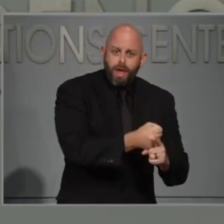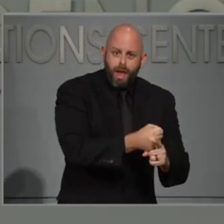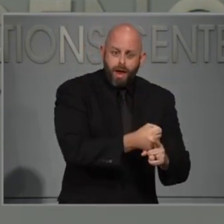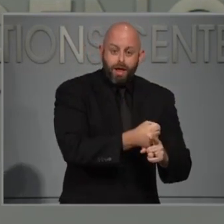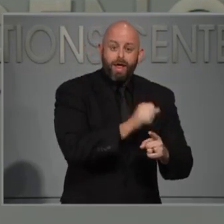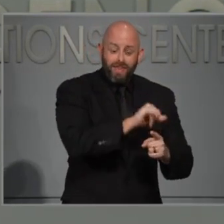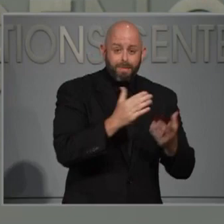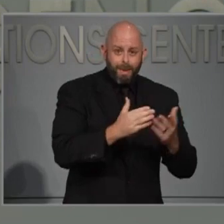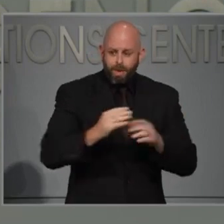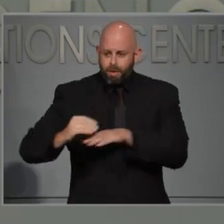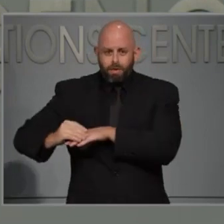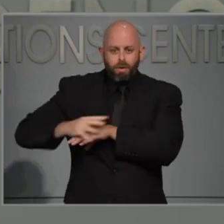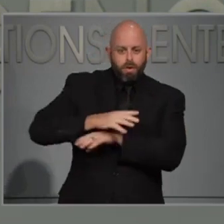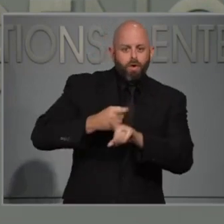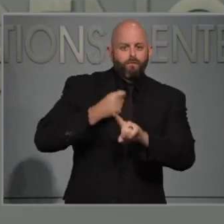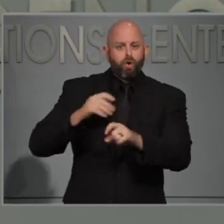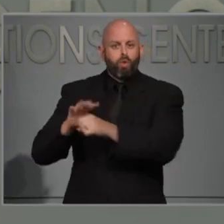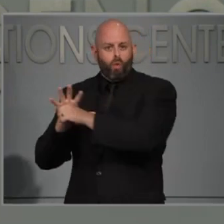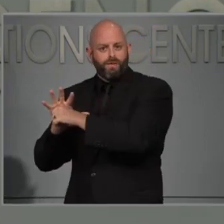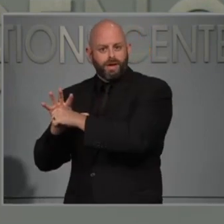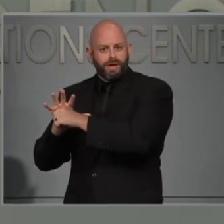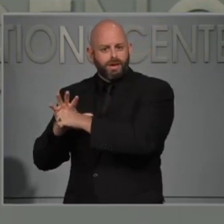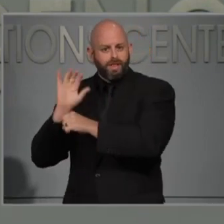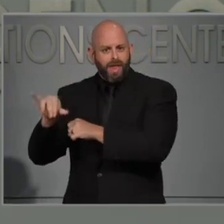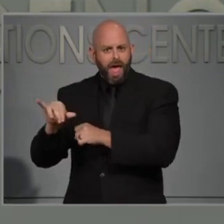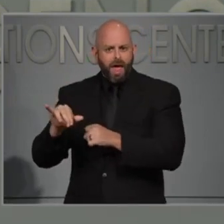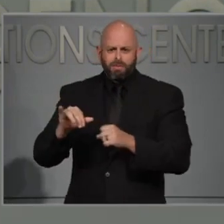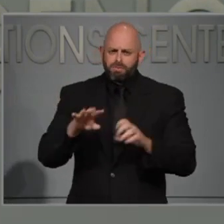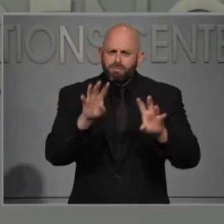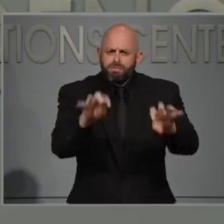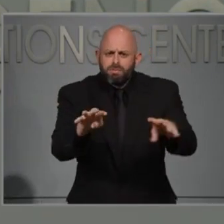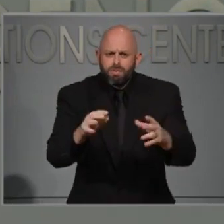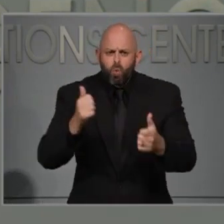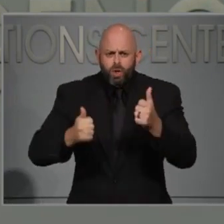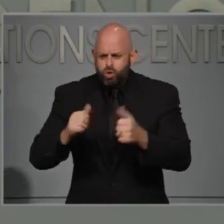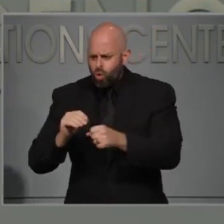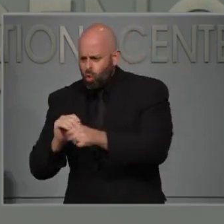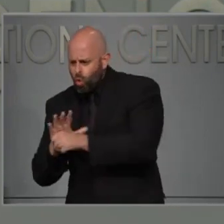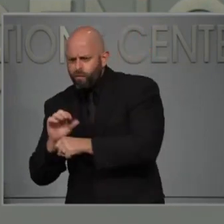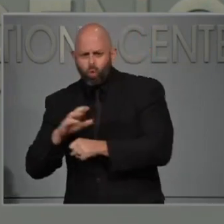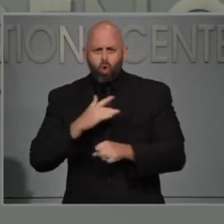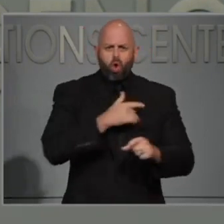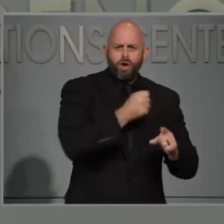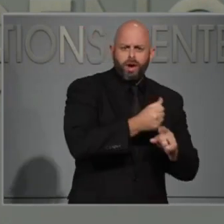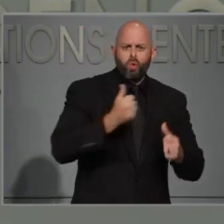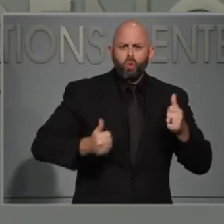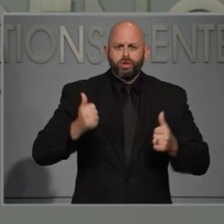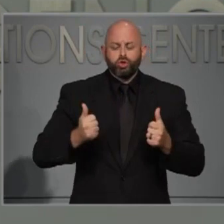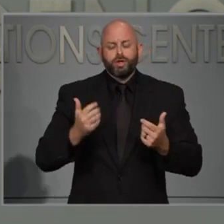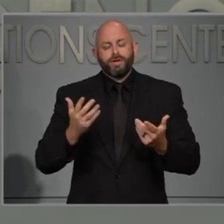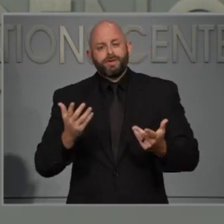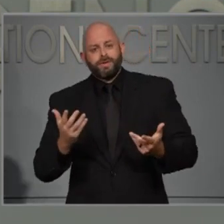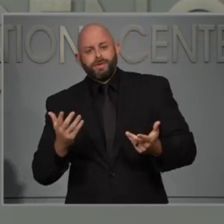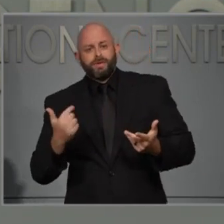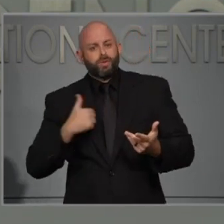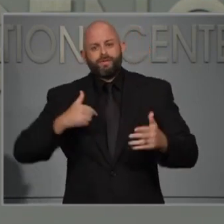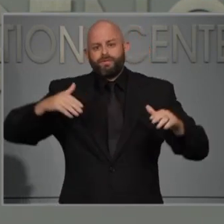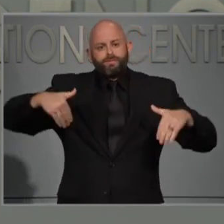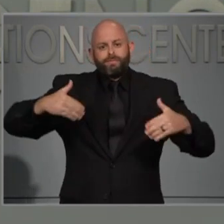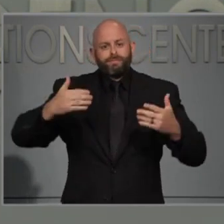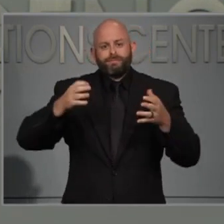inflammatory event. So whether is that COVID, is that just a heart attack? I don't know if that distinction has any